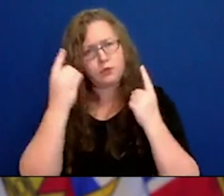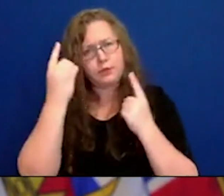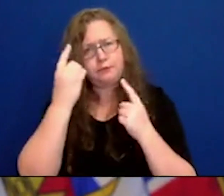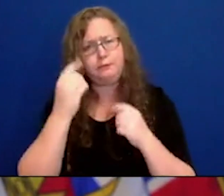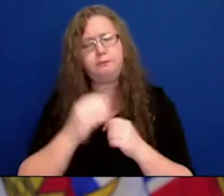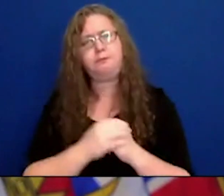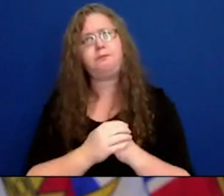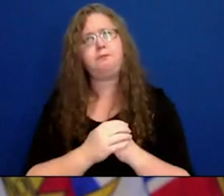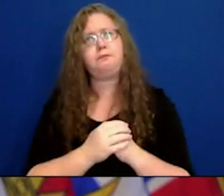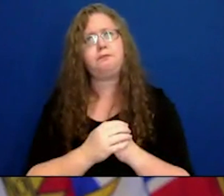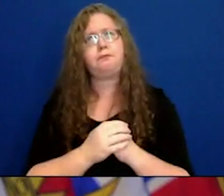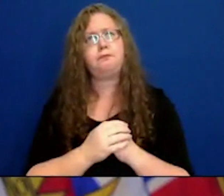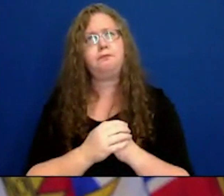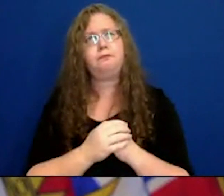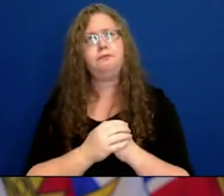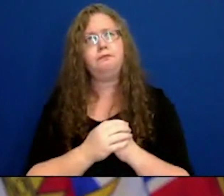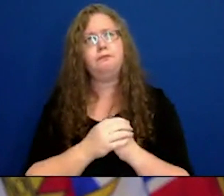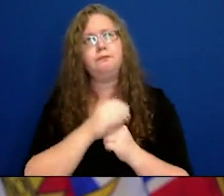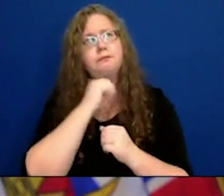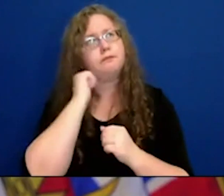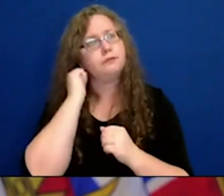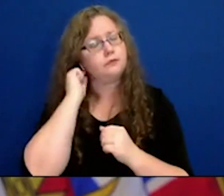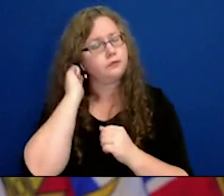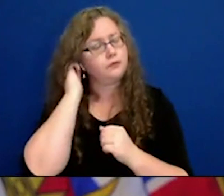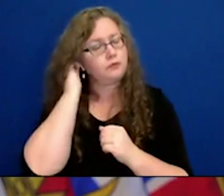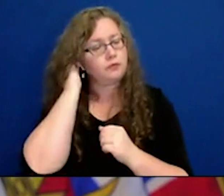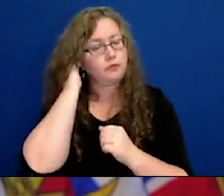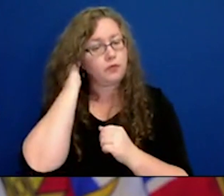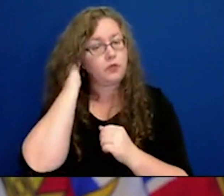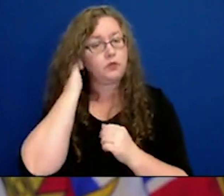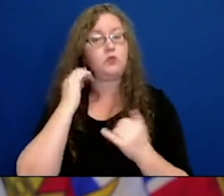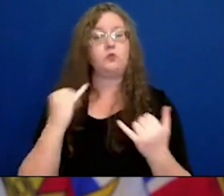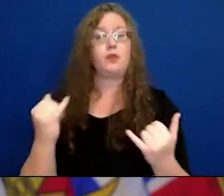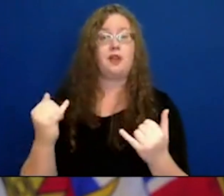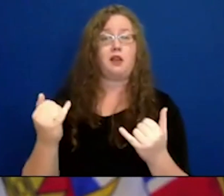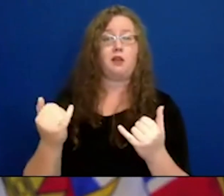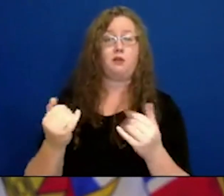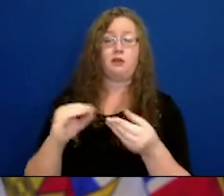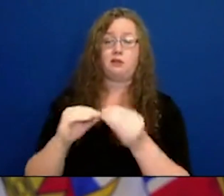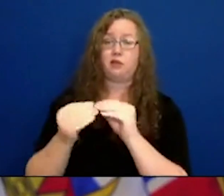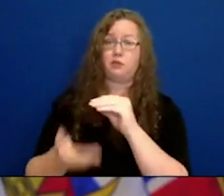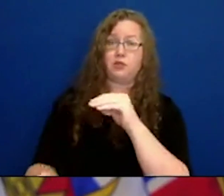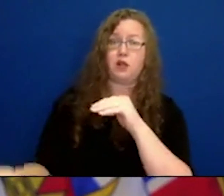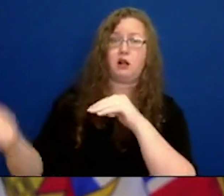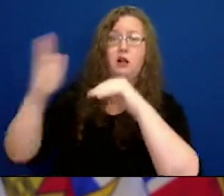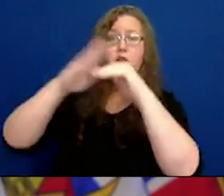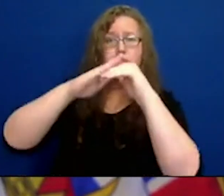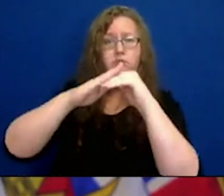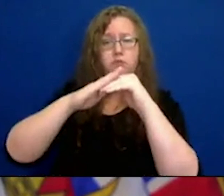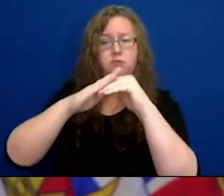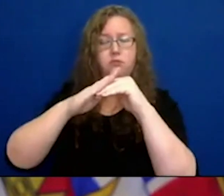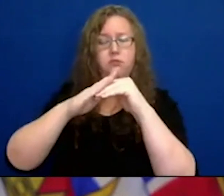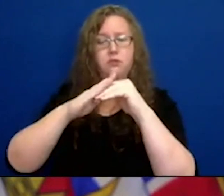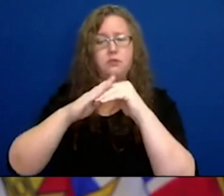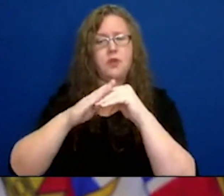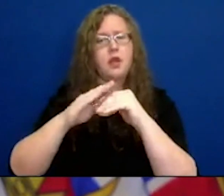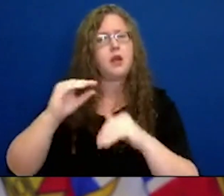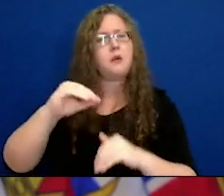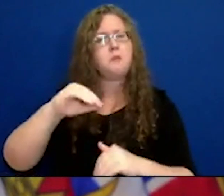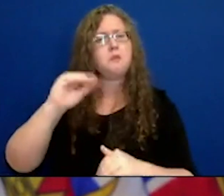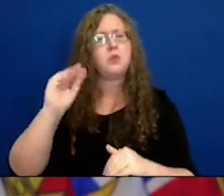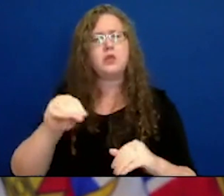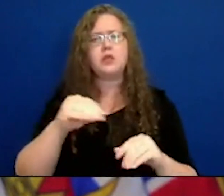roughly what percentage of the cases we're seeing are being spread by sports and